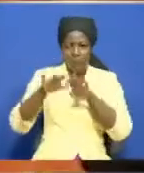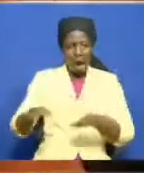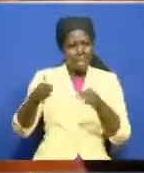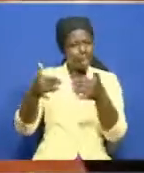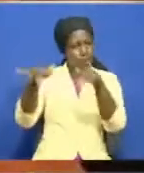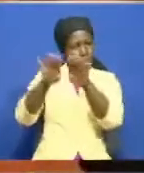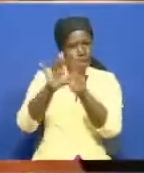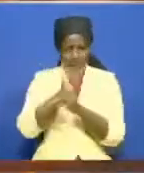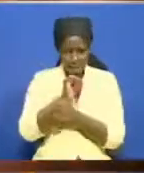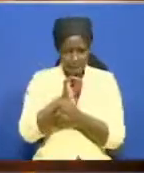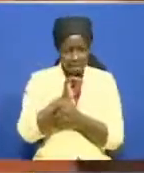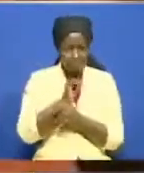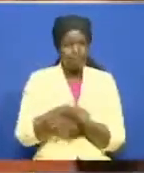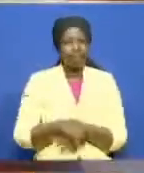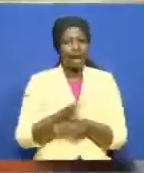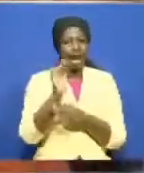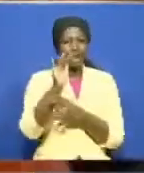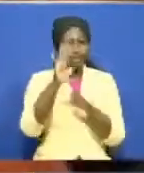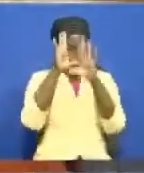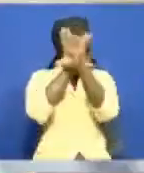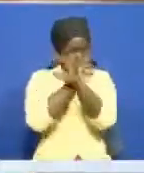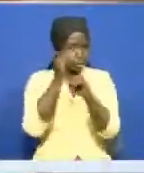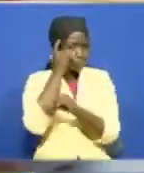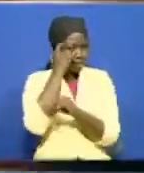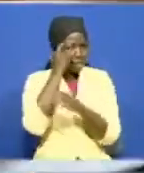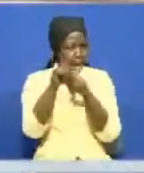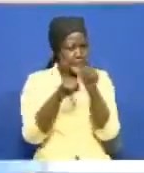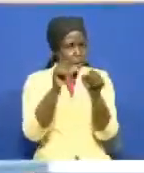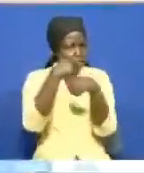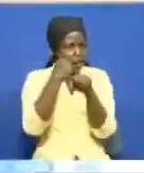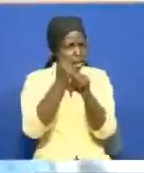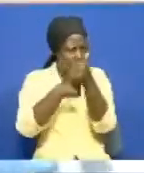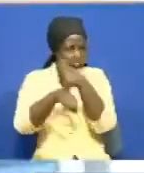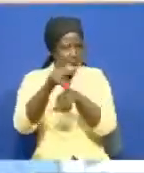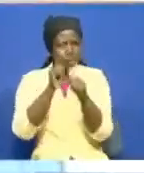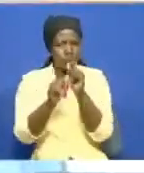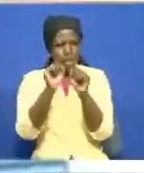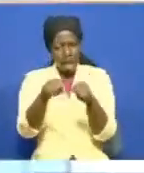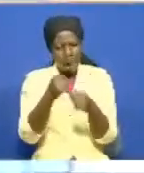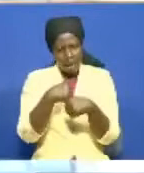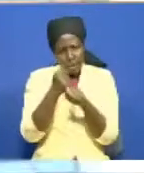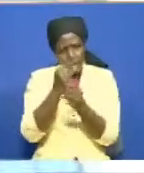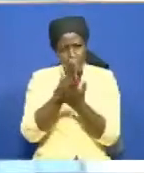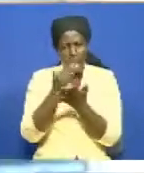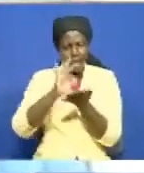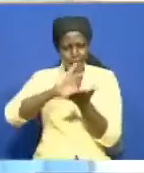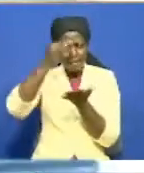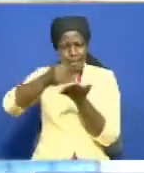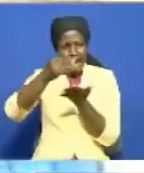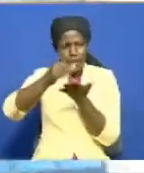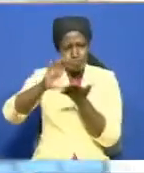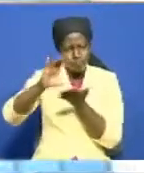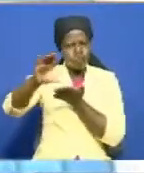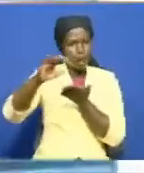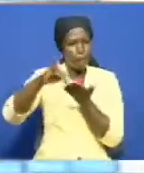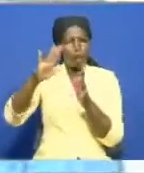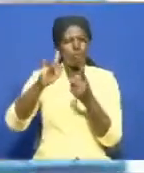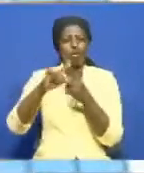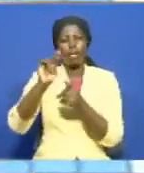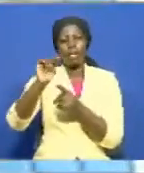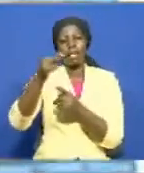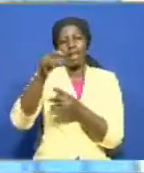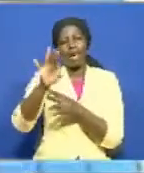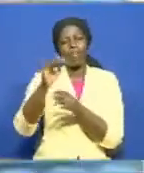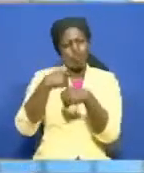He appealed to the president to consider putting in place measures that will ensure more funding for NHIF so that it